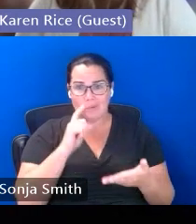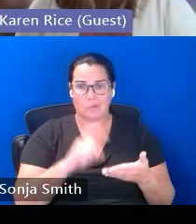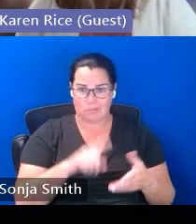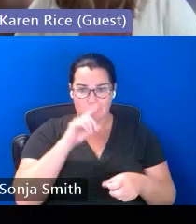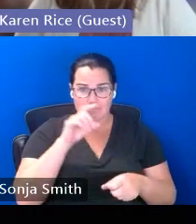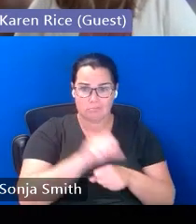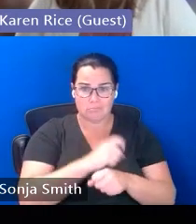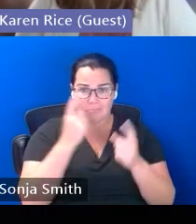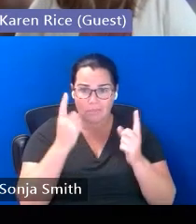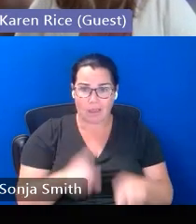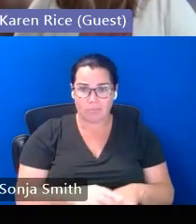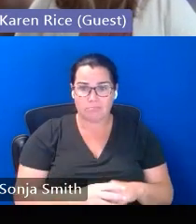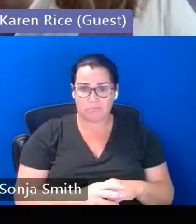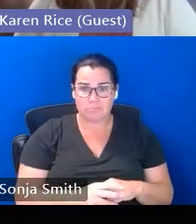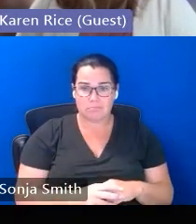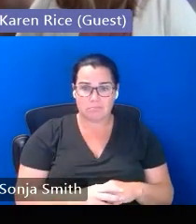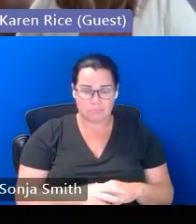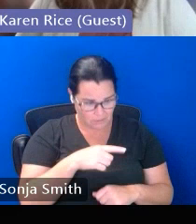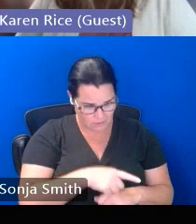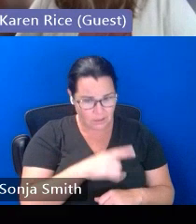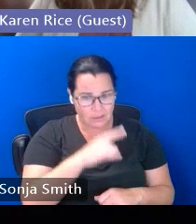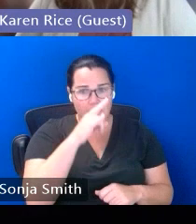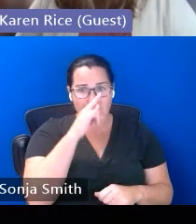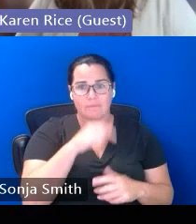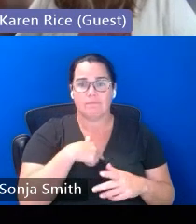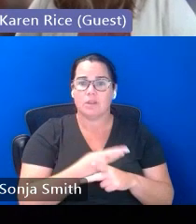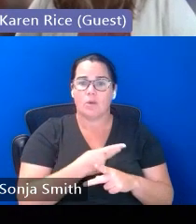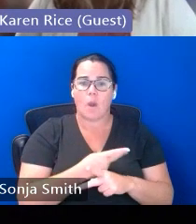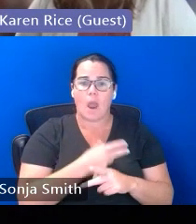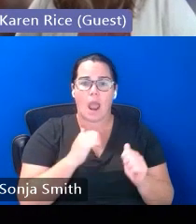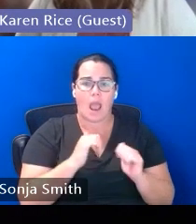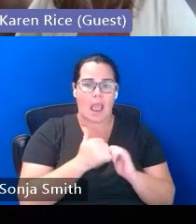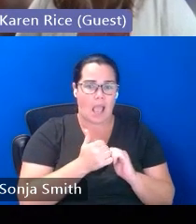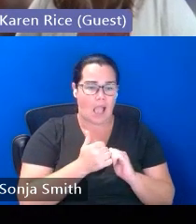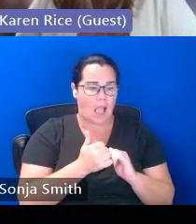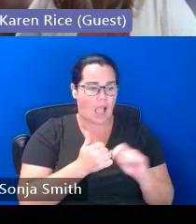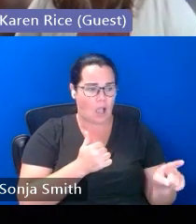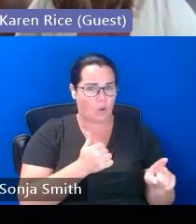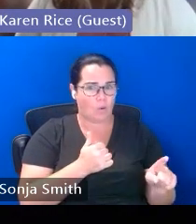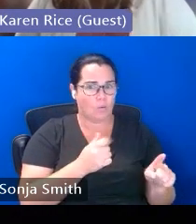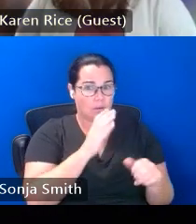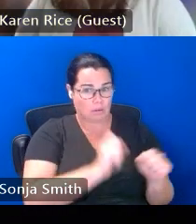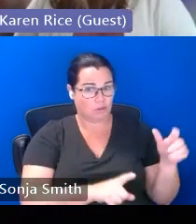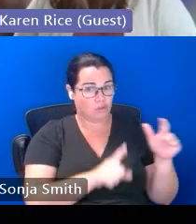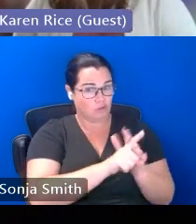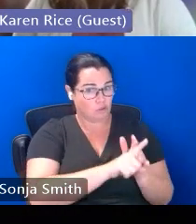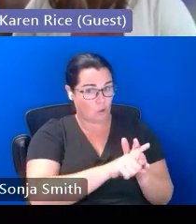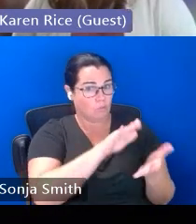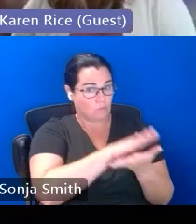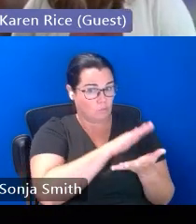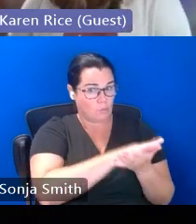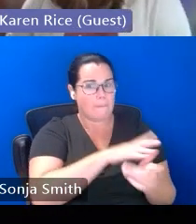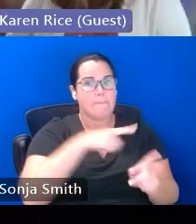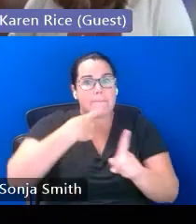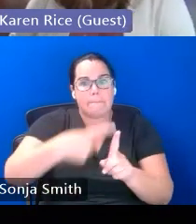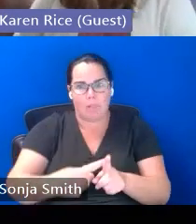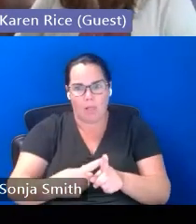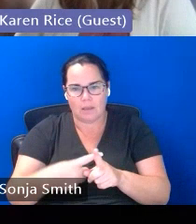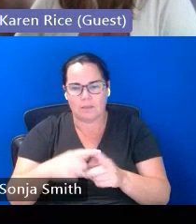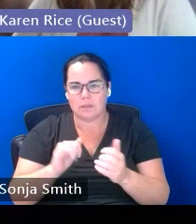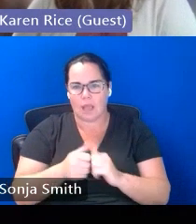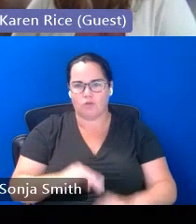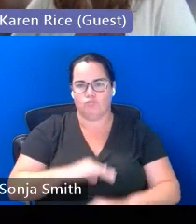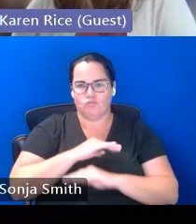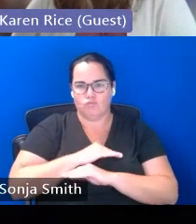figure out how to get our students in school and also give them the space to meet these other obligations that they have i did